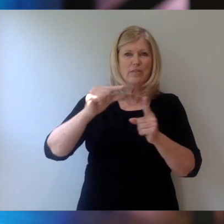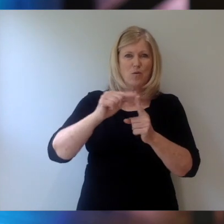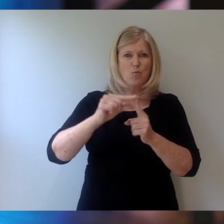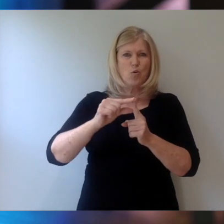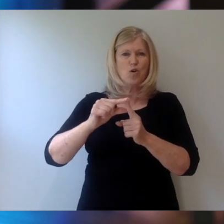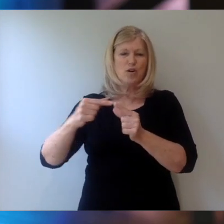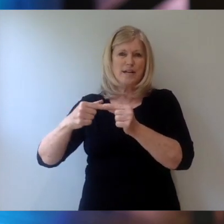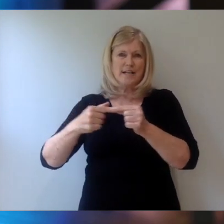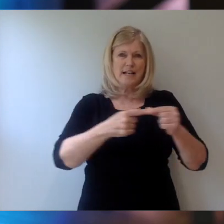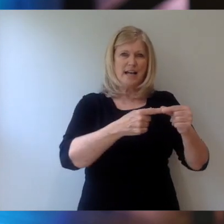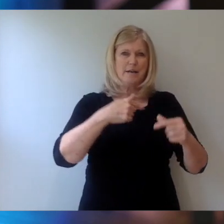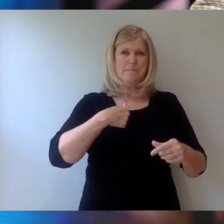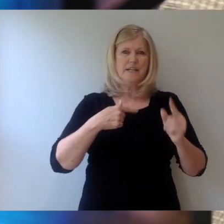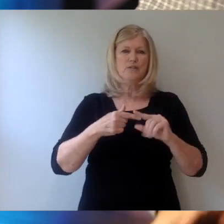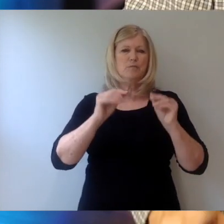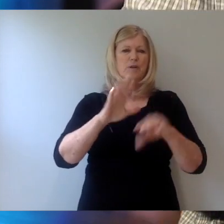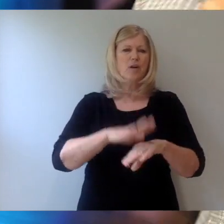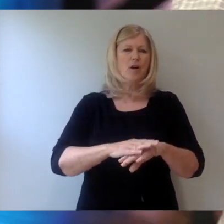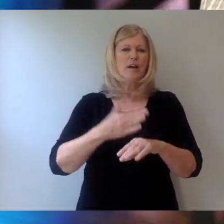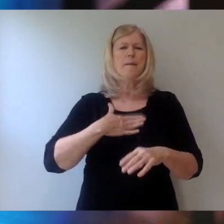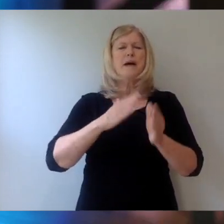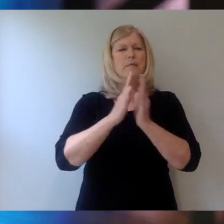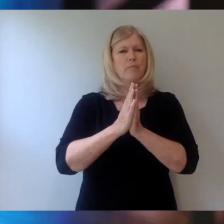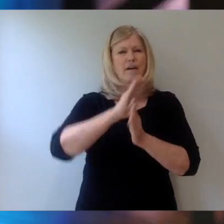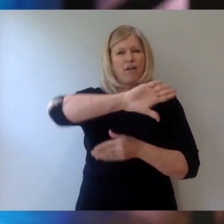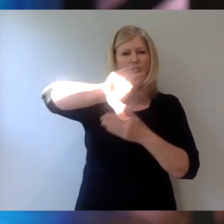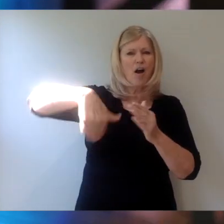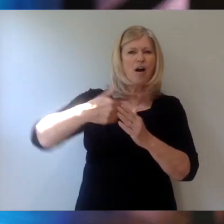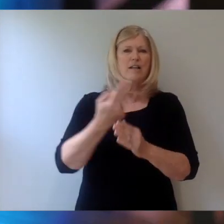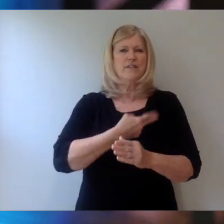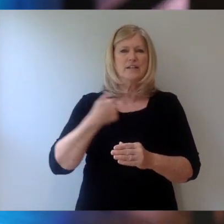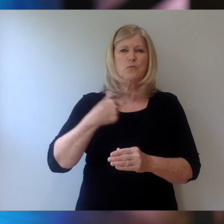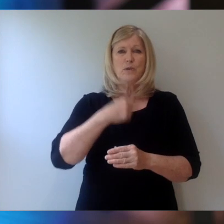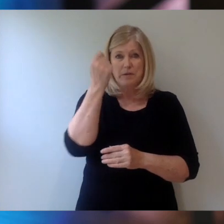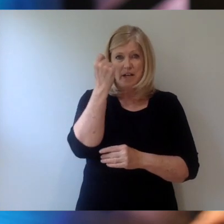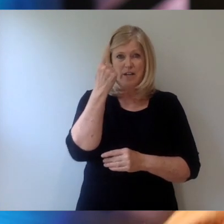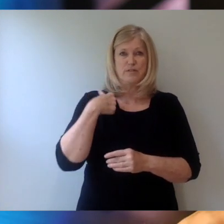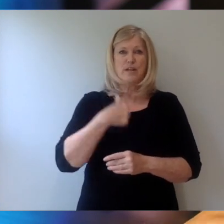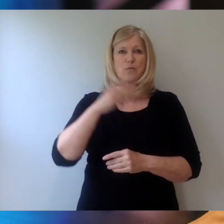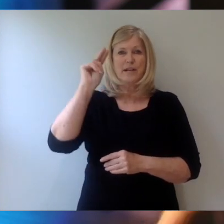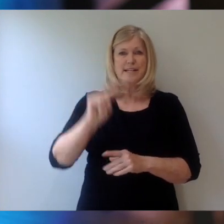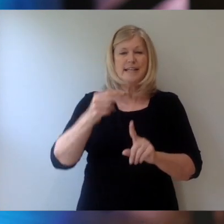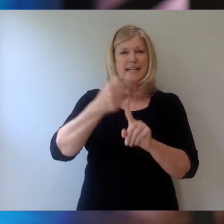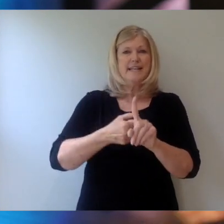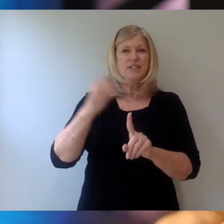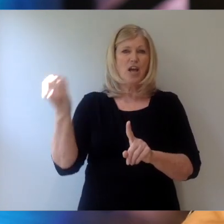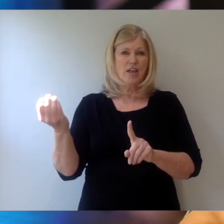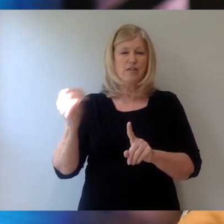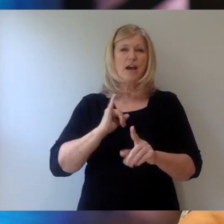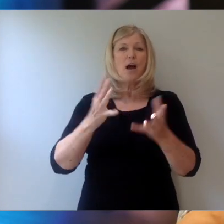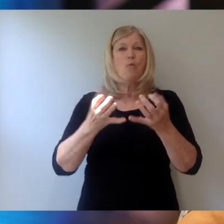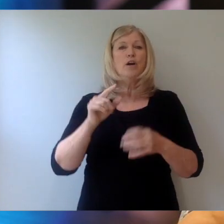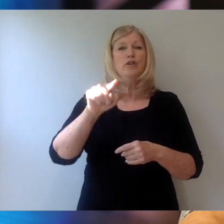to put on. My prayer for all of us is that we would understand that we need each other. And I want you to